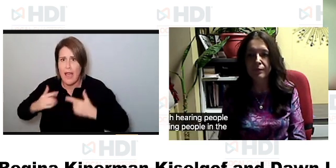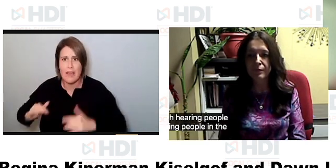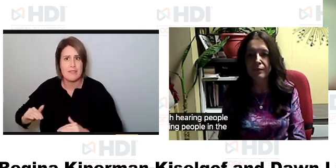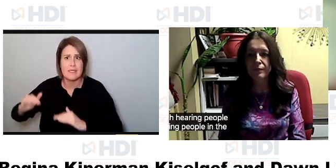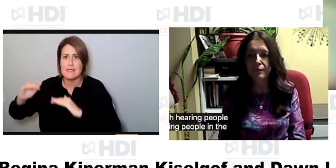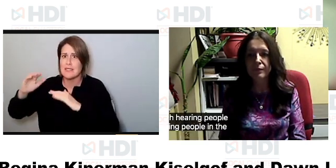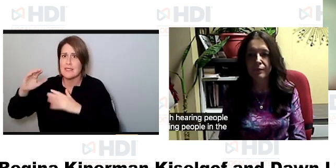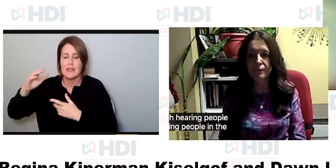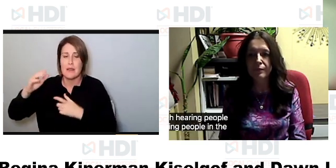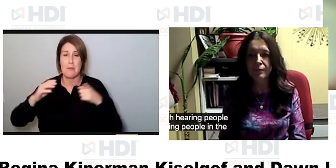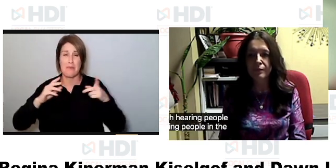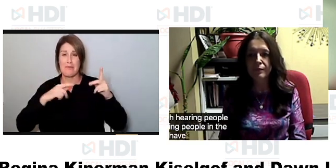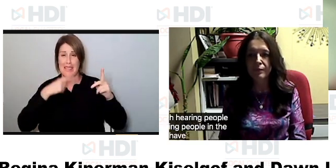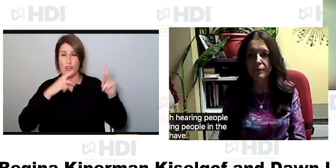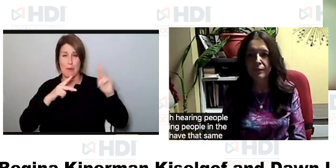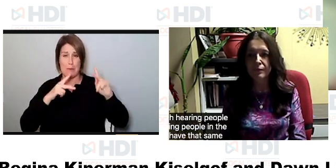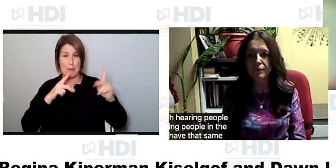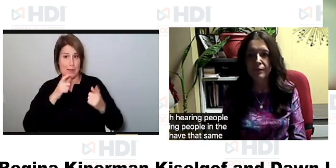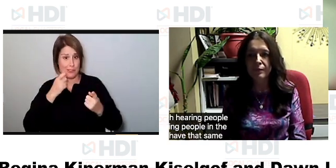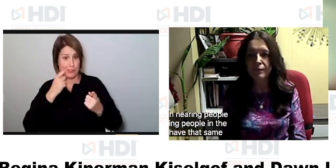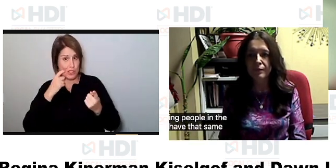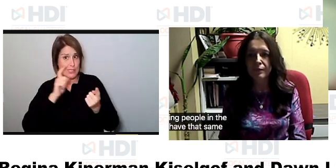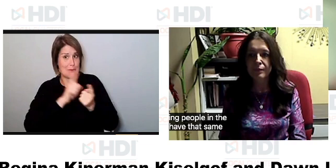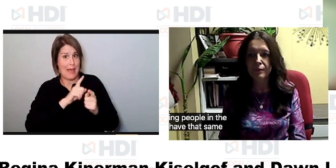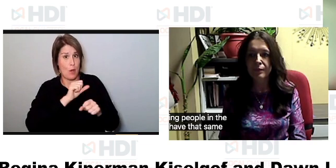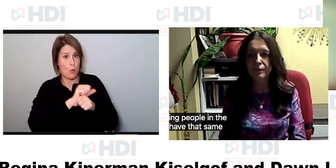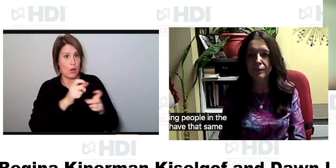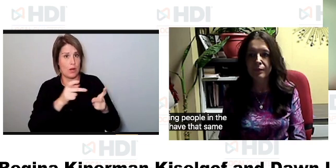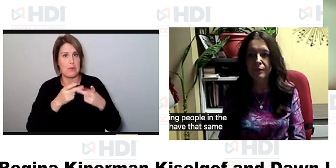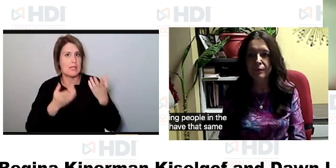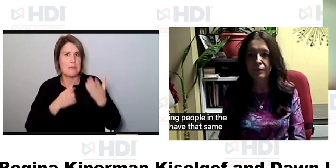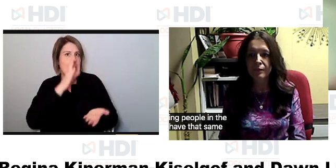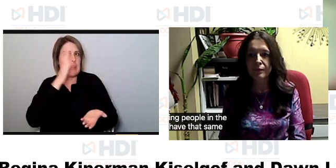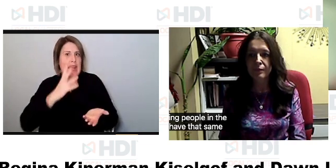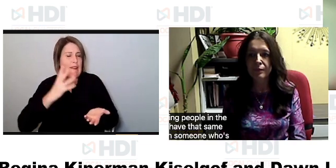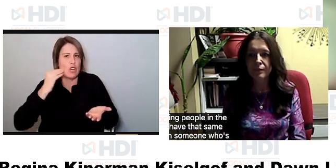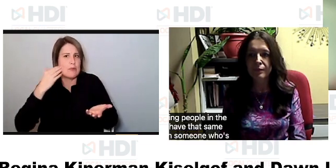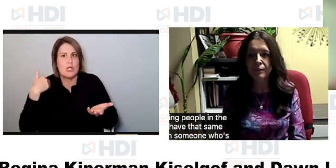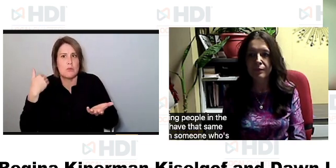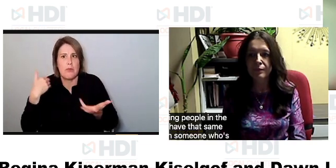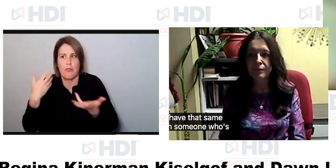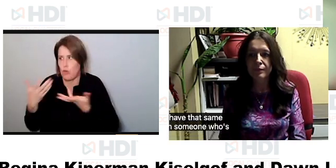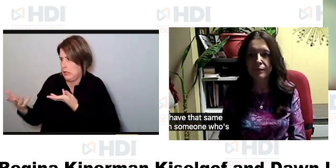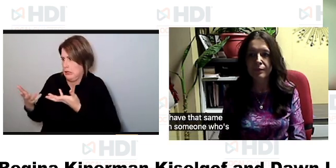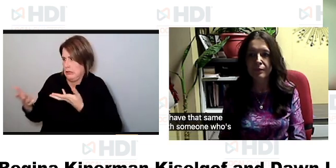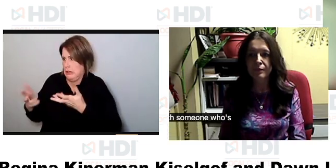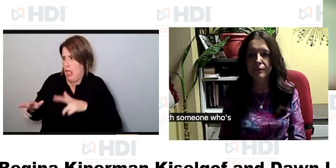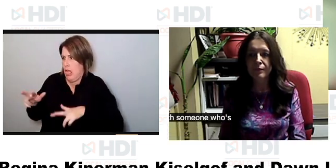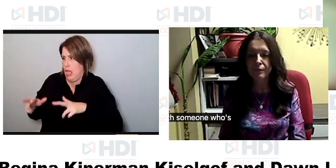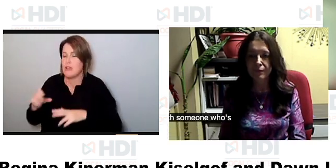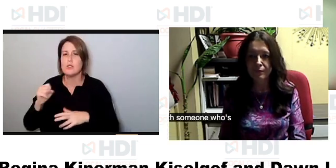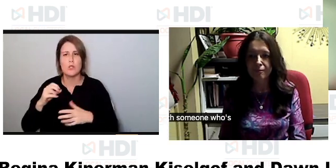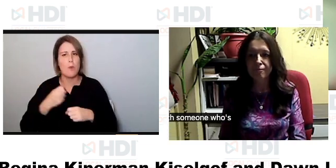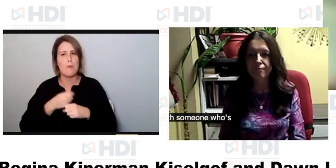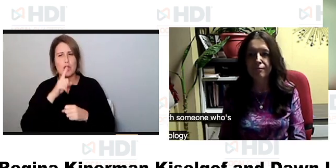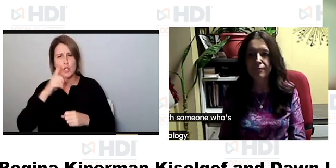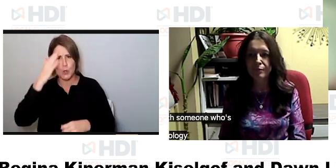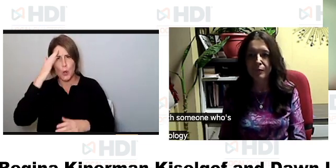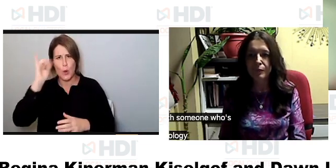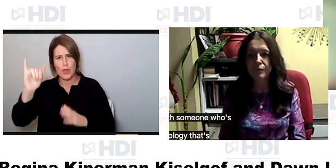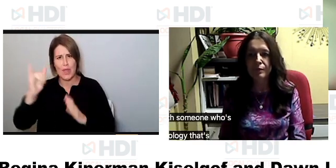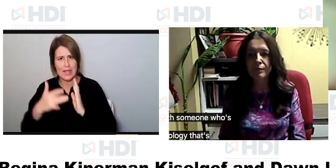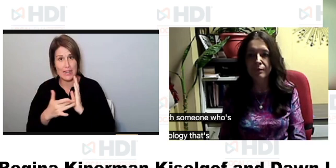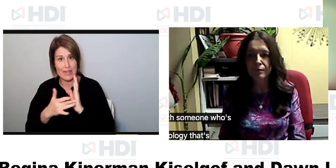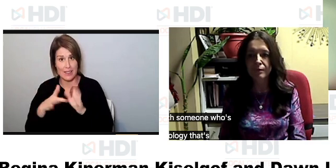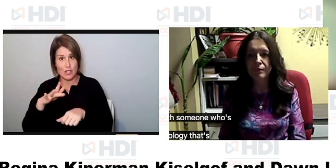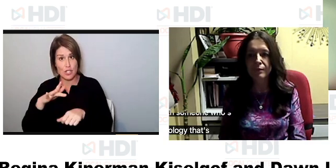may not have that same experience having worked with someone who's deaf so making sure that they know the technology that's